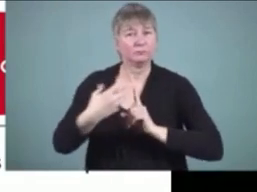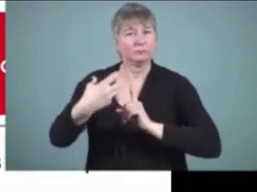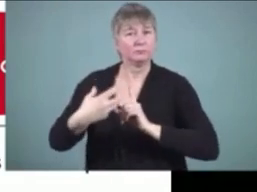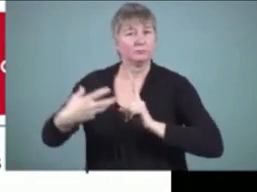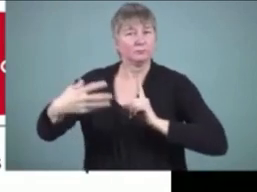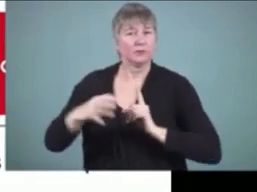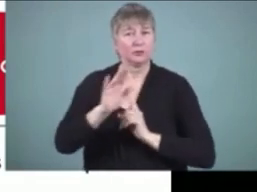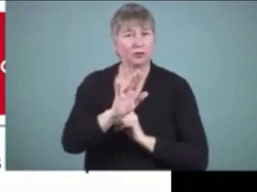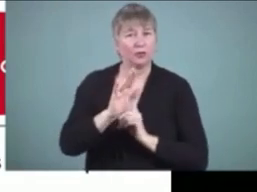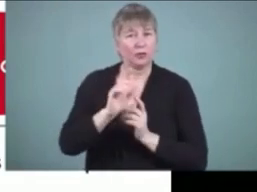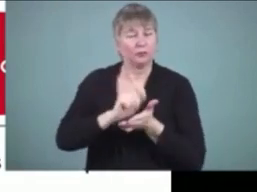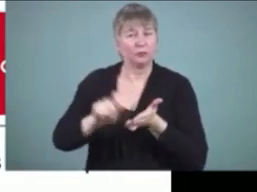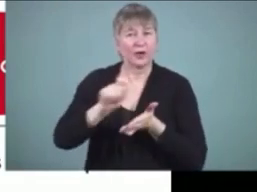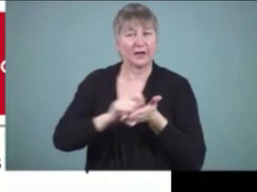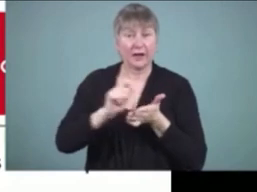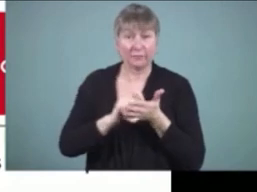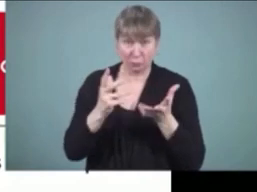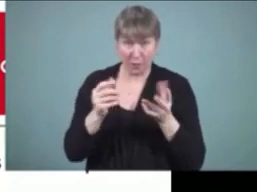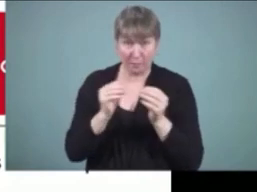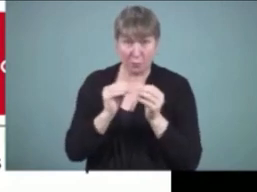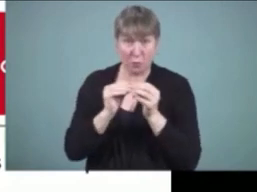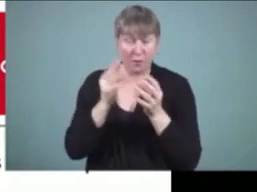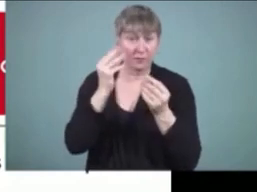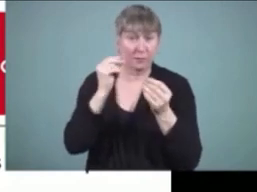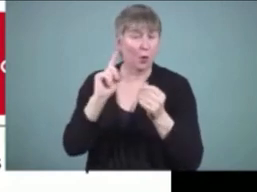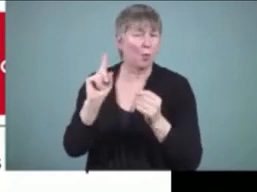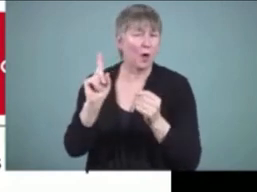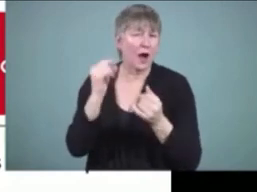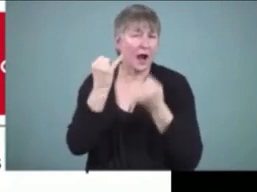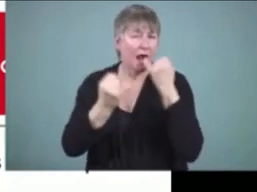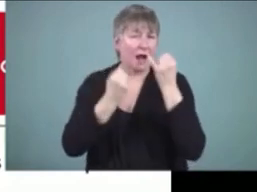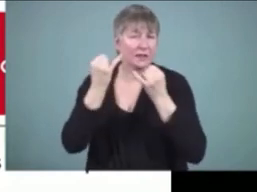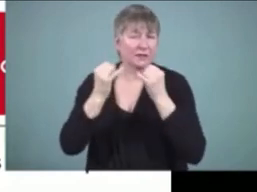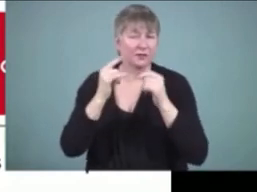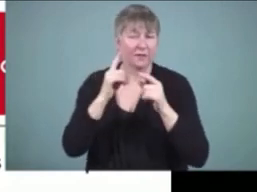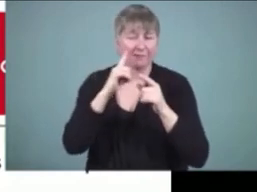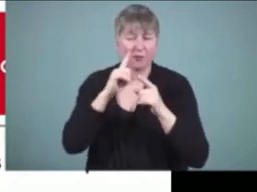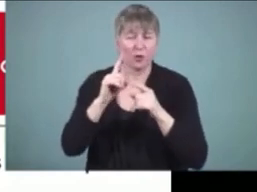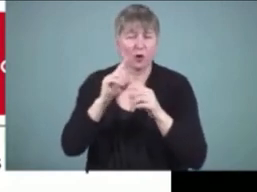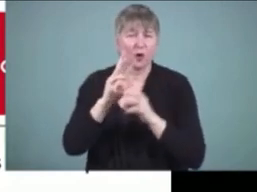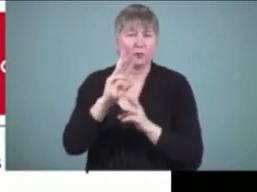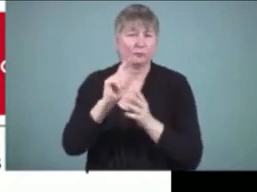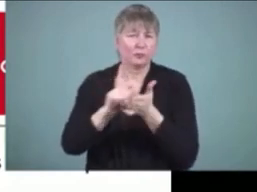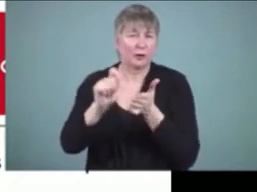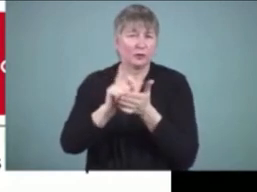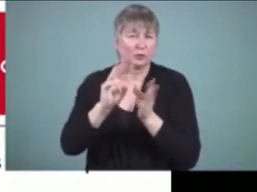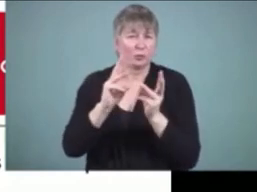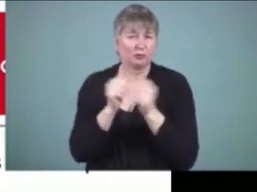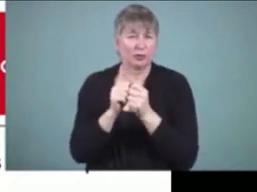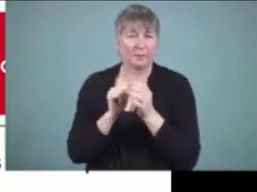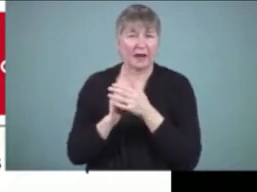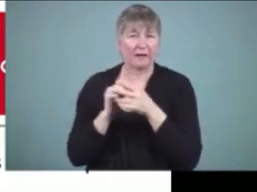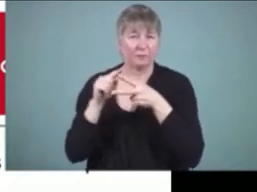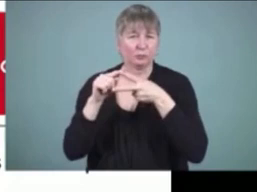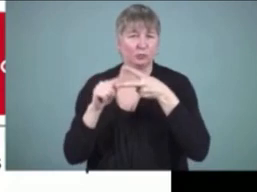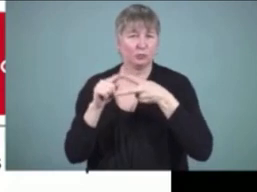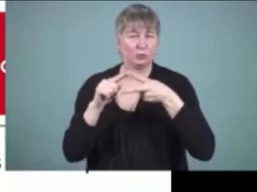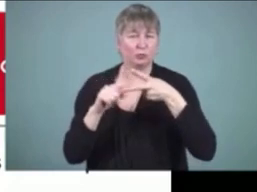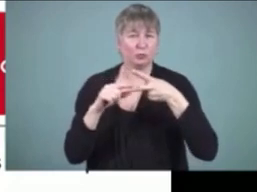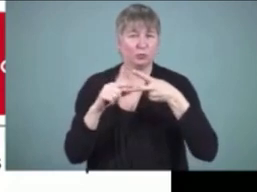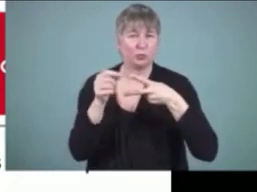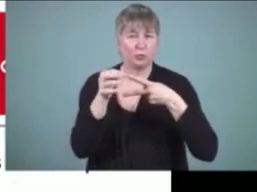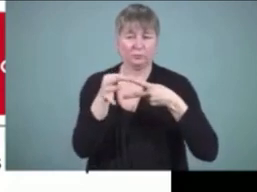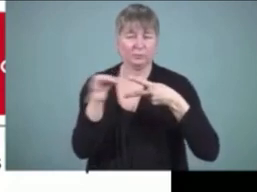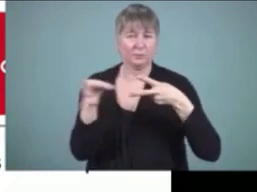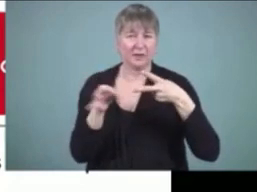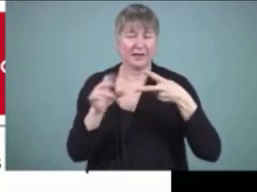where you can see more descriptions of different ways in which writers' workshop can be implemented, here are two links, one at Reading